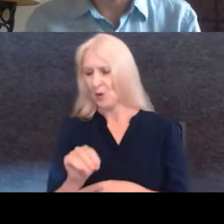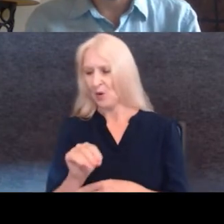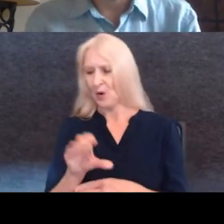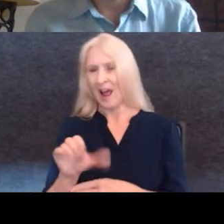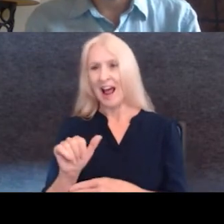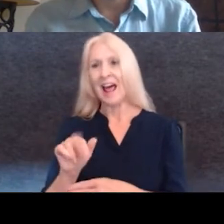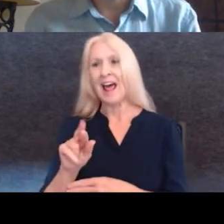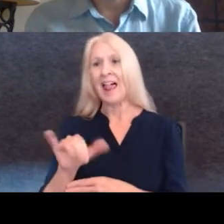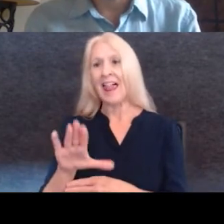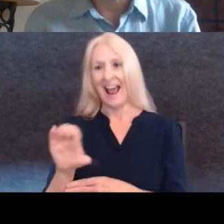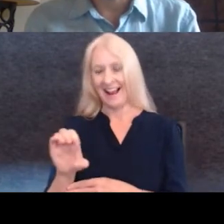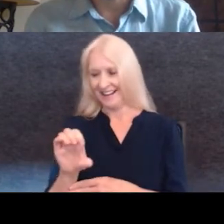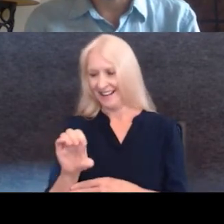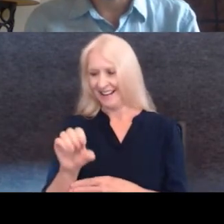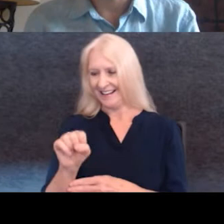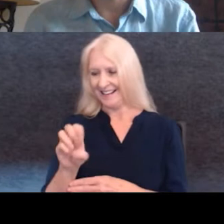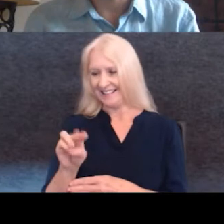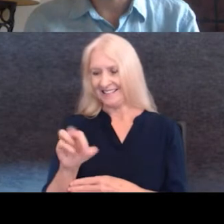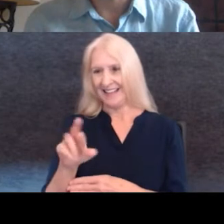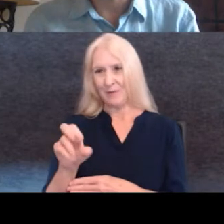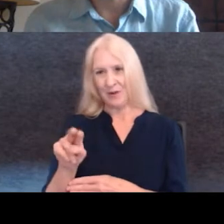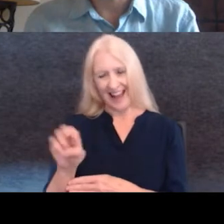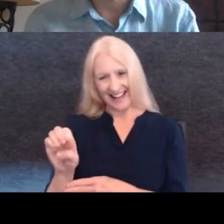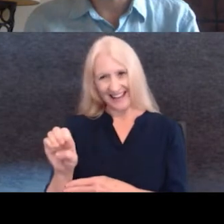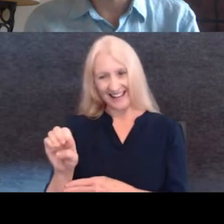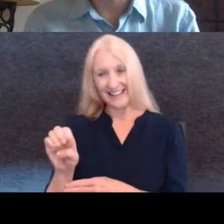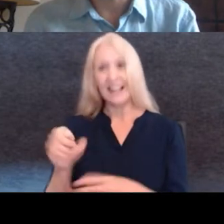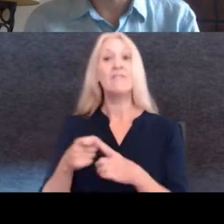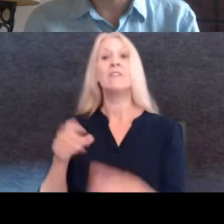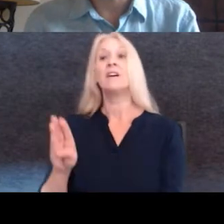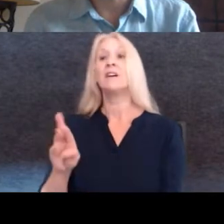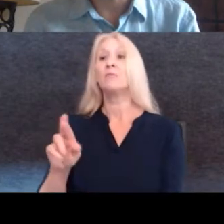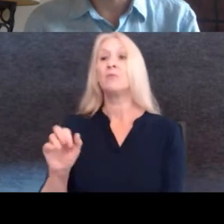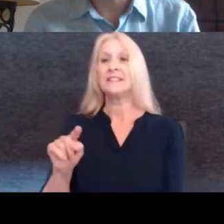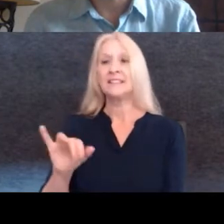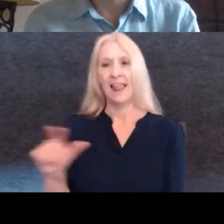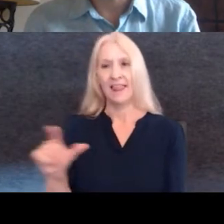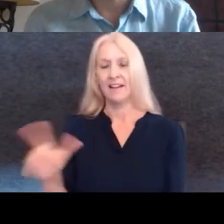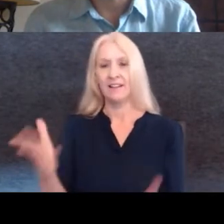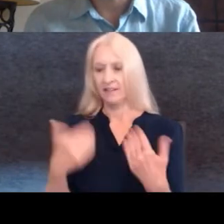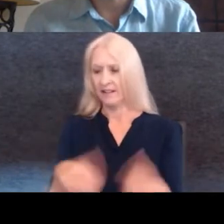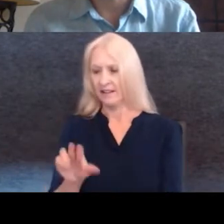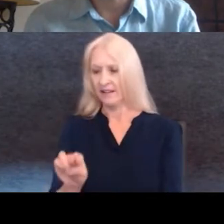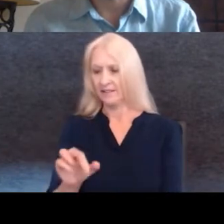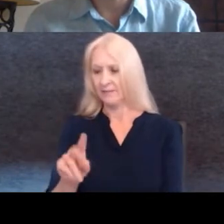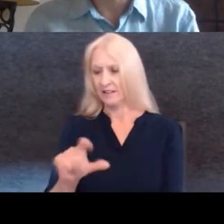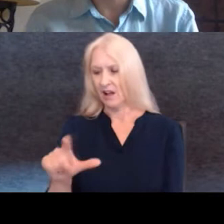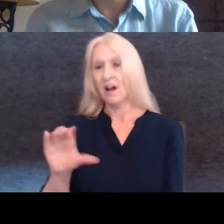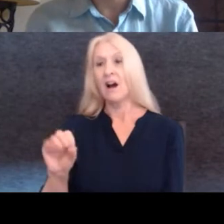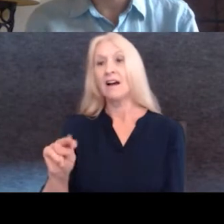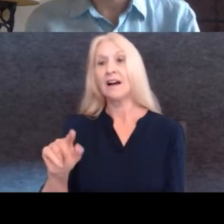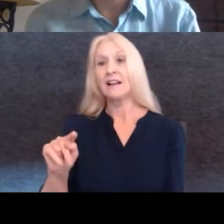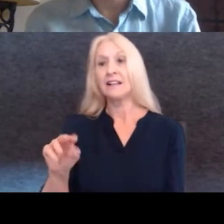Clarice Semerene. Semerene. From Brazil. And then there's Marisol Centeno. She's the founder of